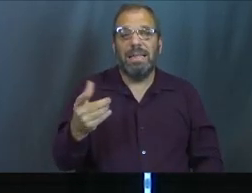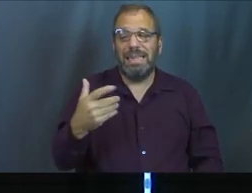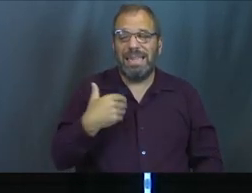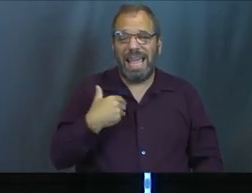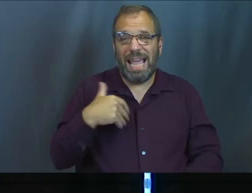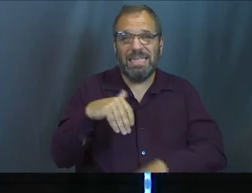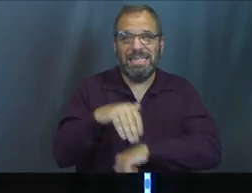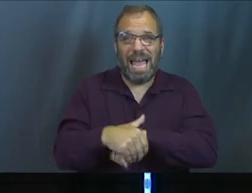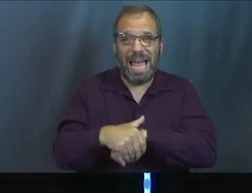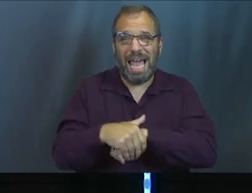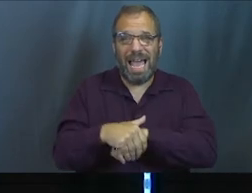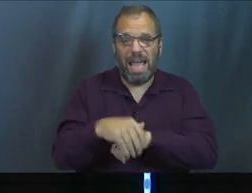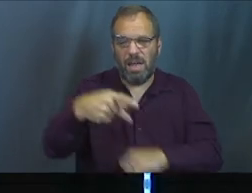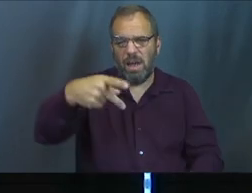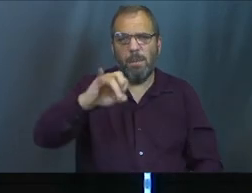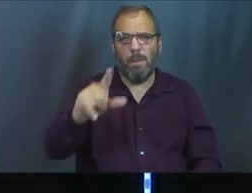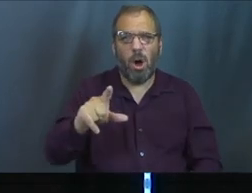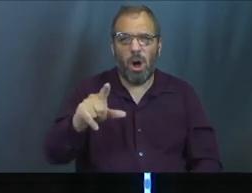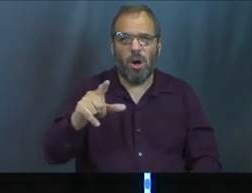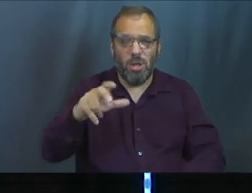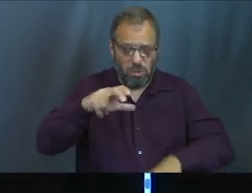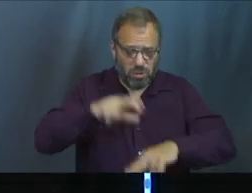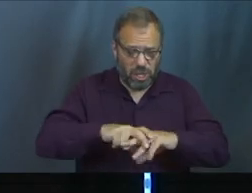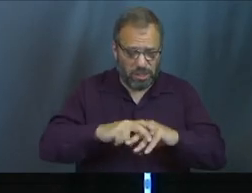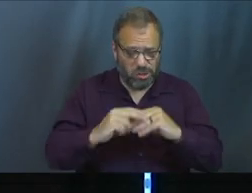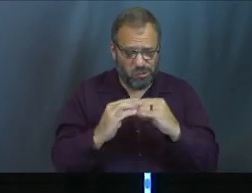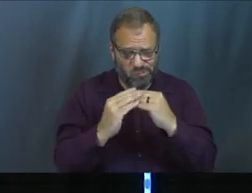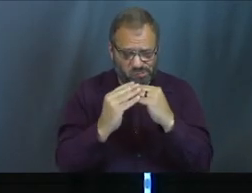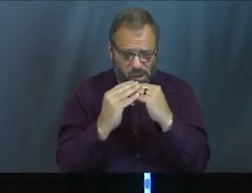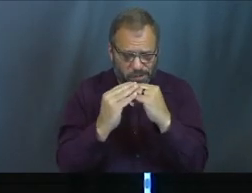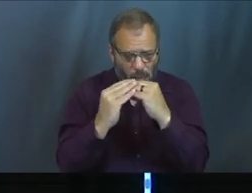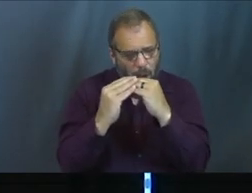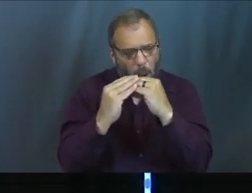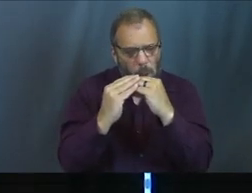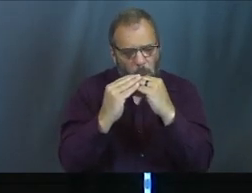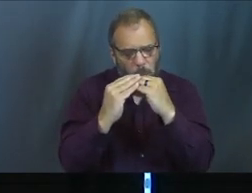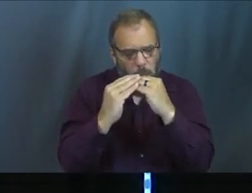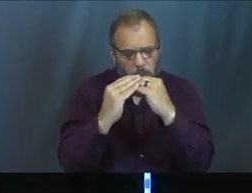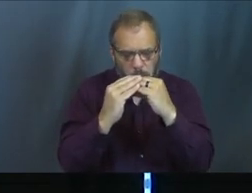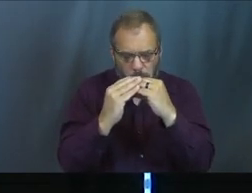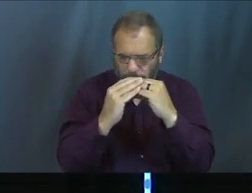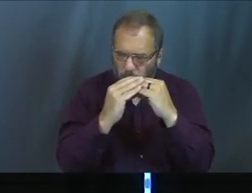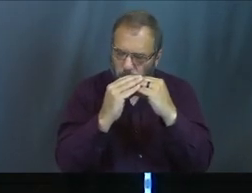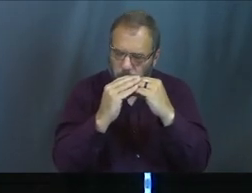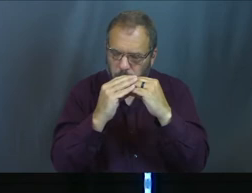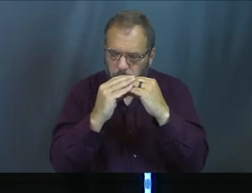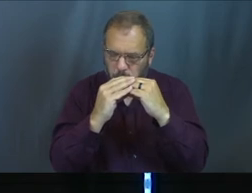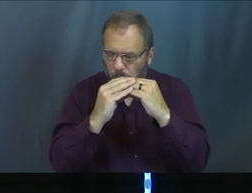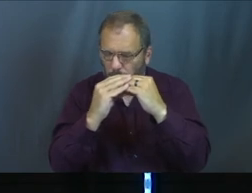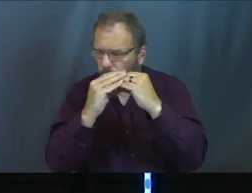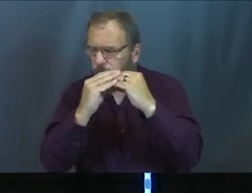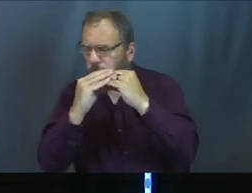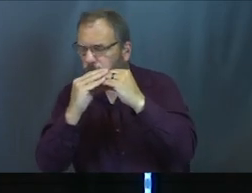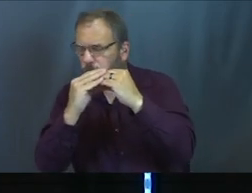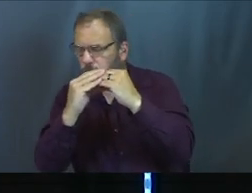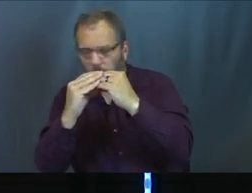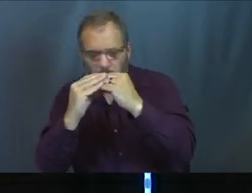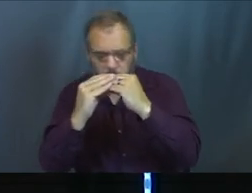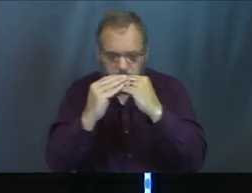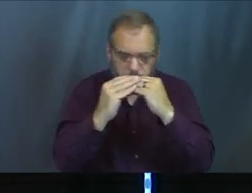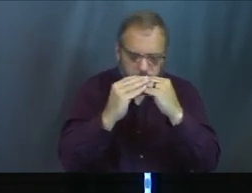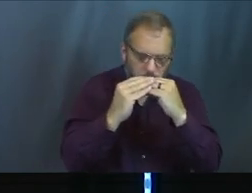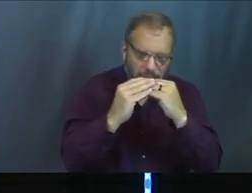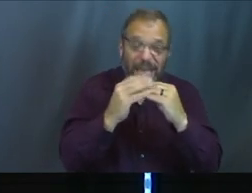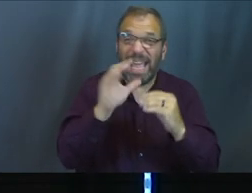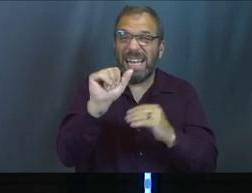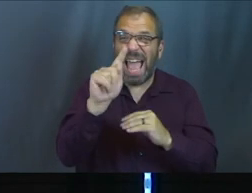have this night where Paul pulls out the harmonica, you know, starts tuning it up a little bit and they start worshiping God together. It says here, Acts 16,